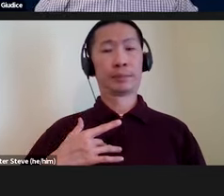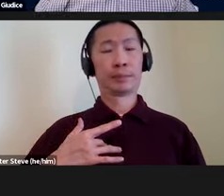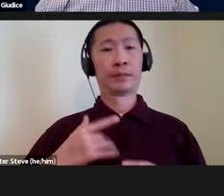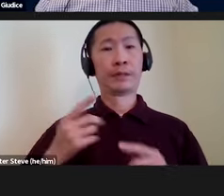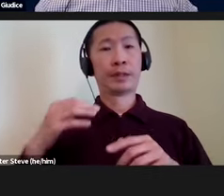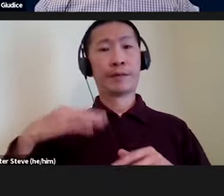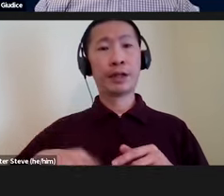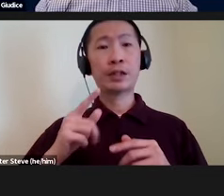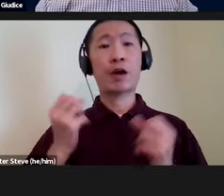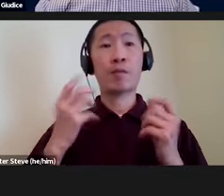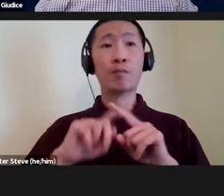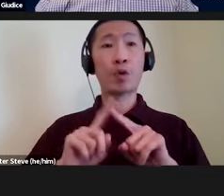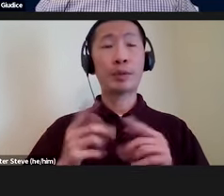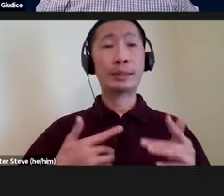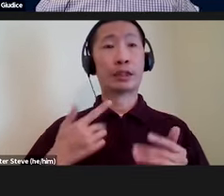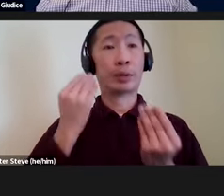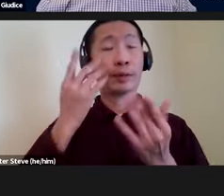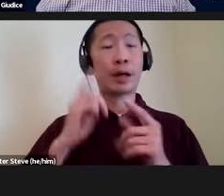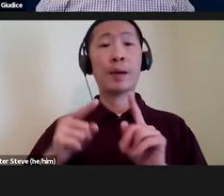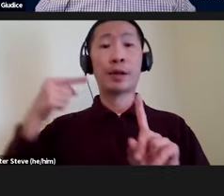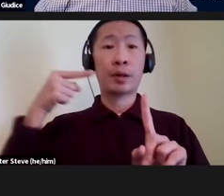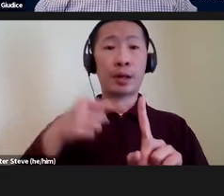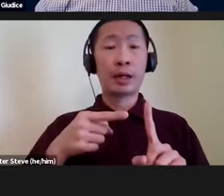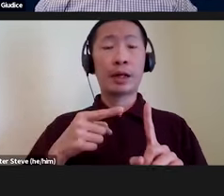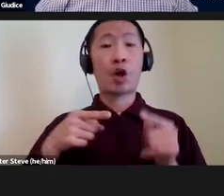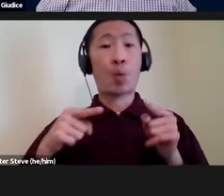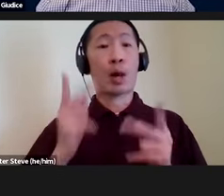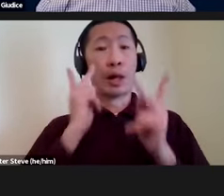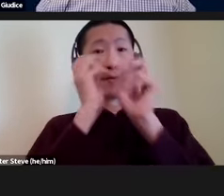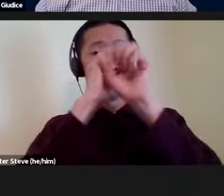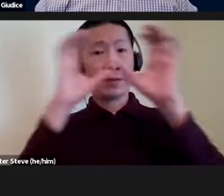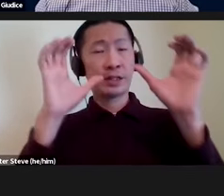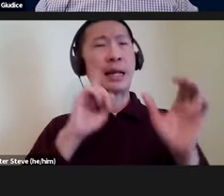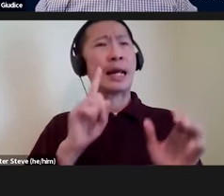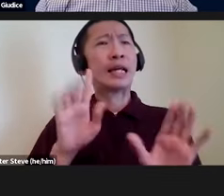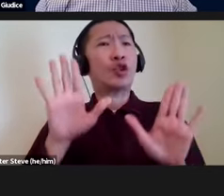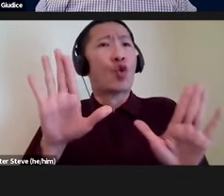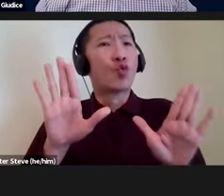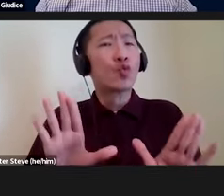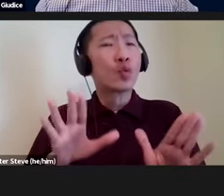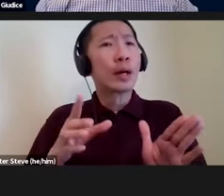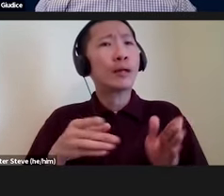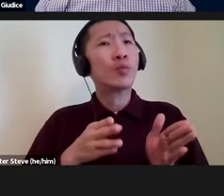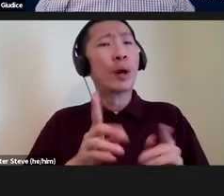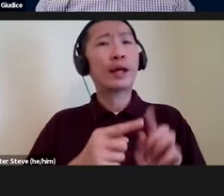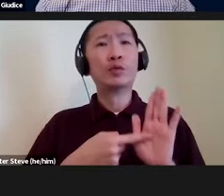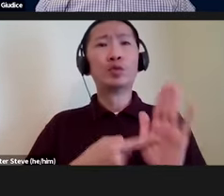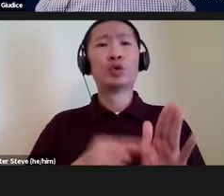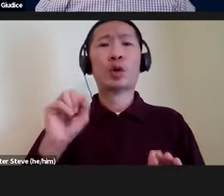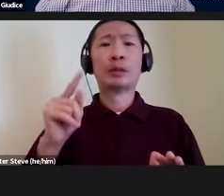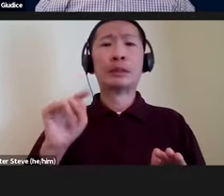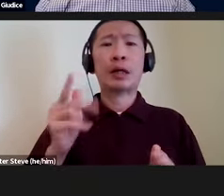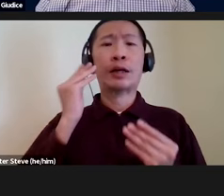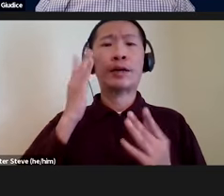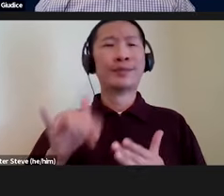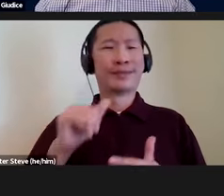advantages of multisensory information, but the bottom line is that while vision is a great conduit of spatial information, it's